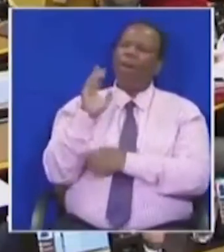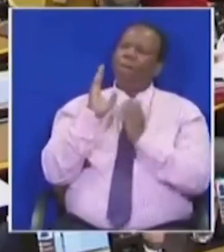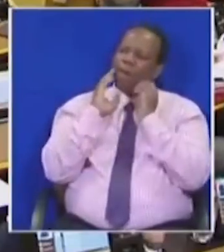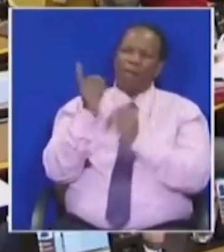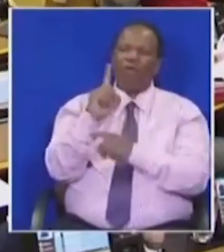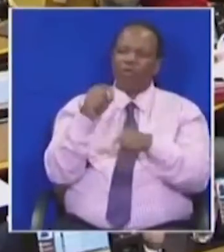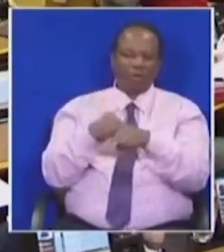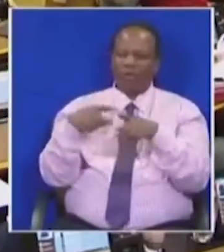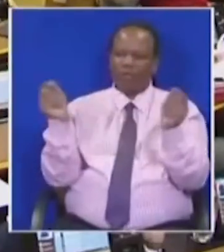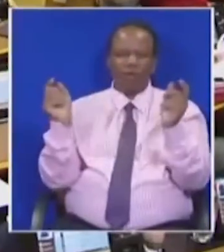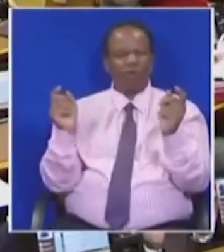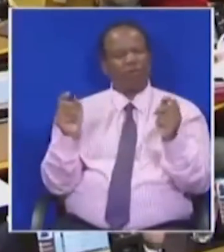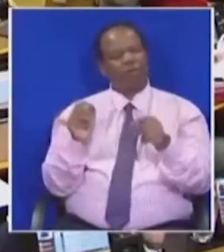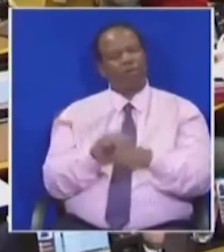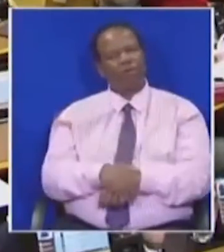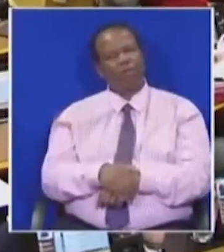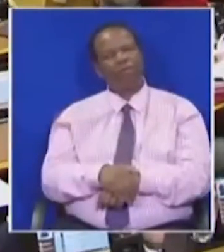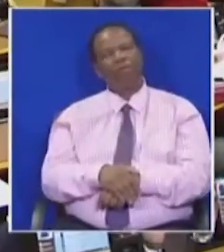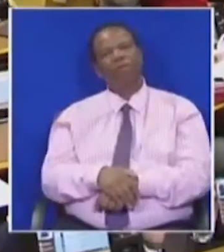ANC, vote Zuma.